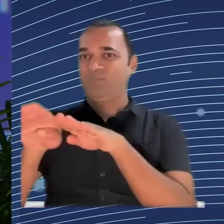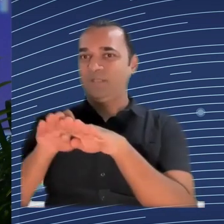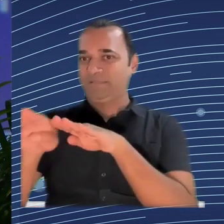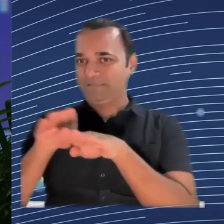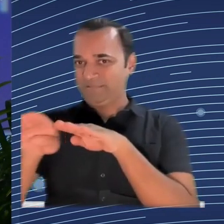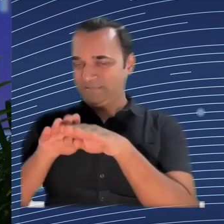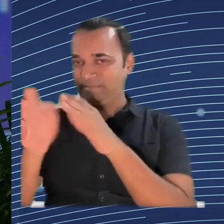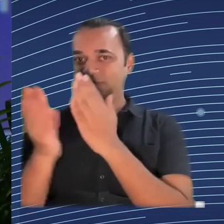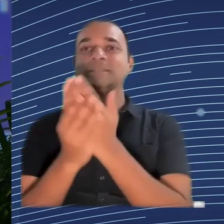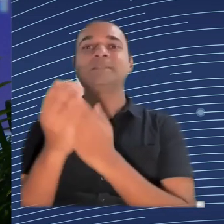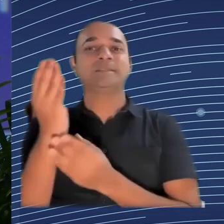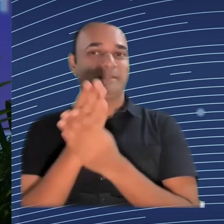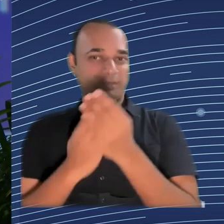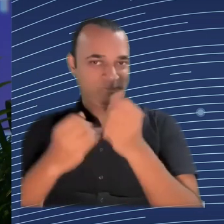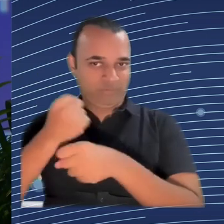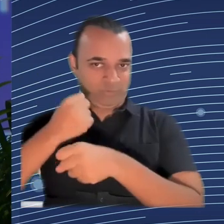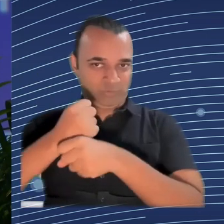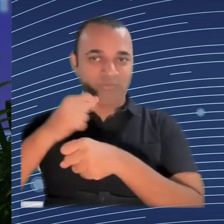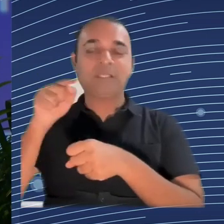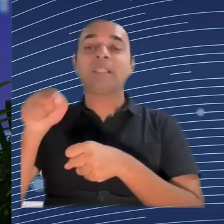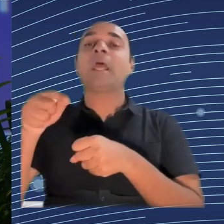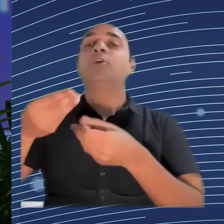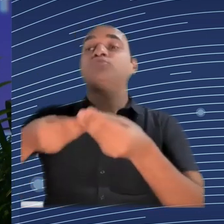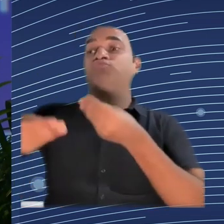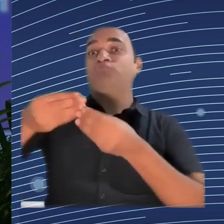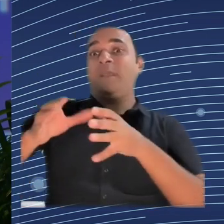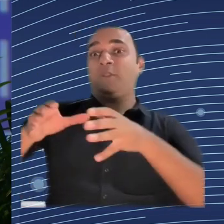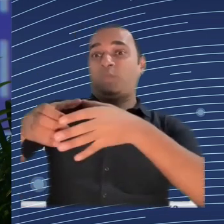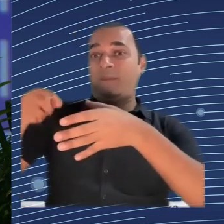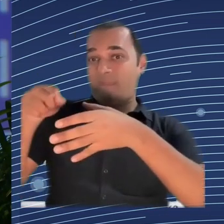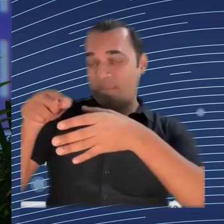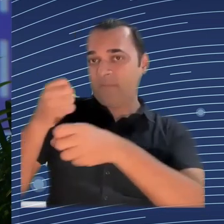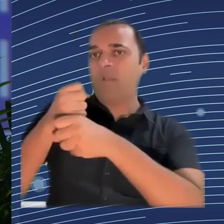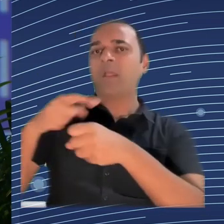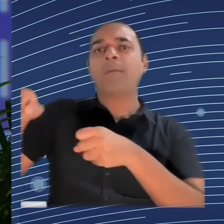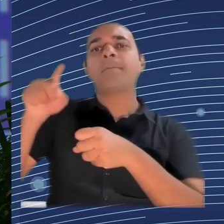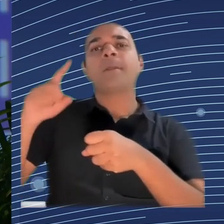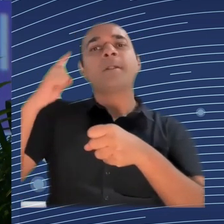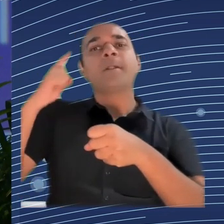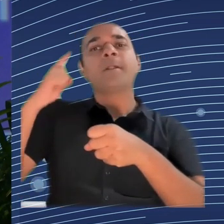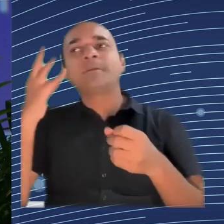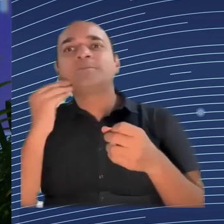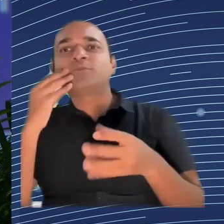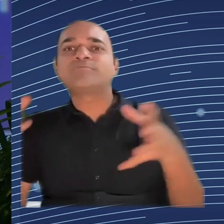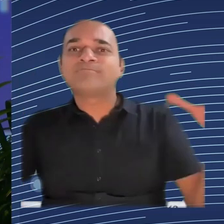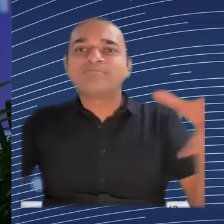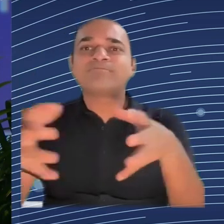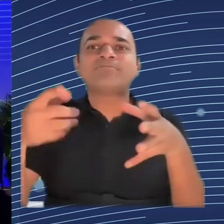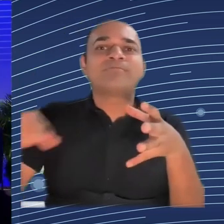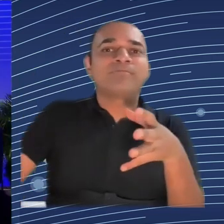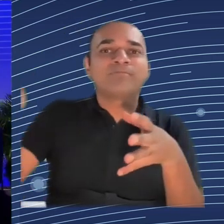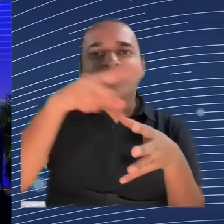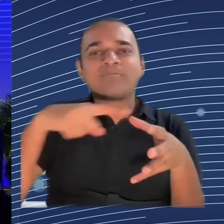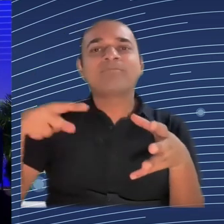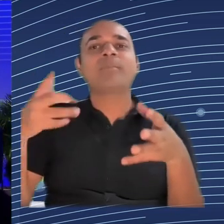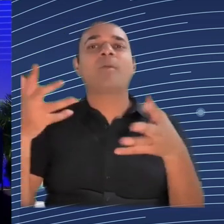European works councils. And we'll be participating in that to represent the employers we are. Thank you. Thank you, Maxime. just to